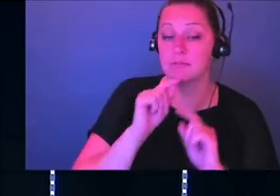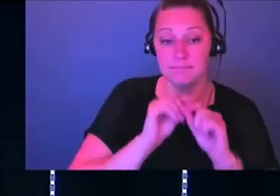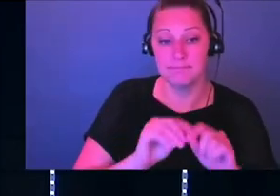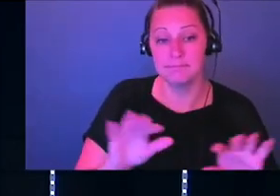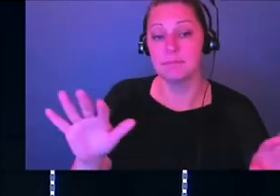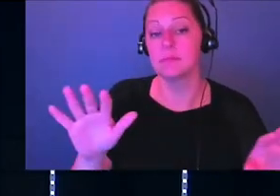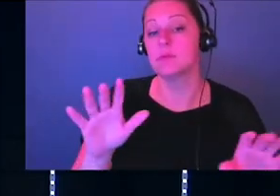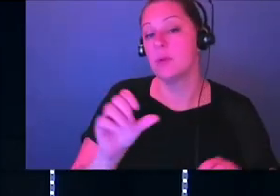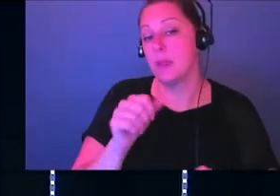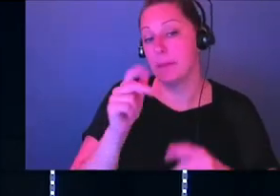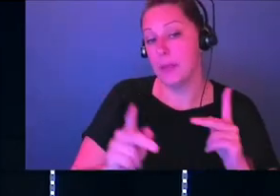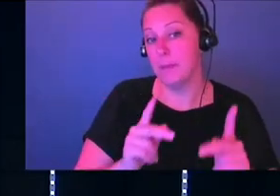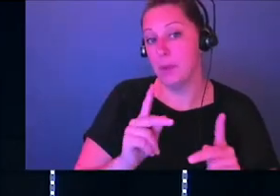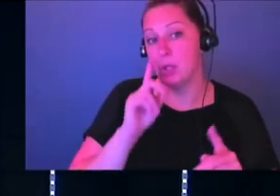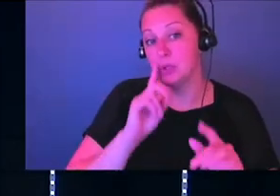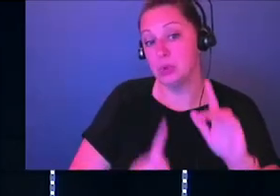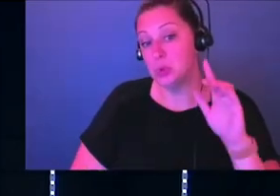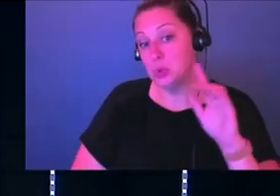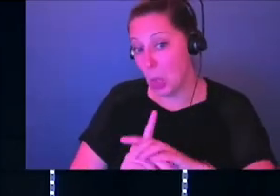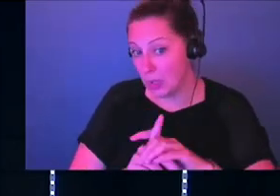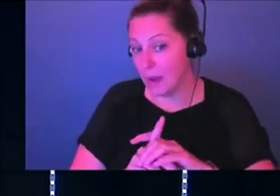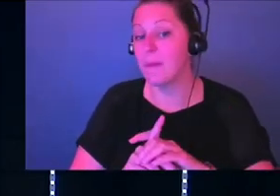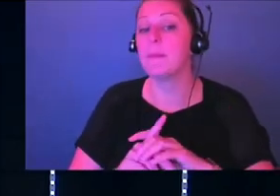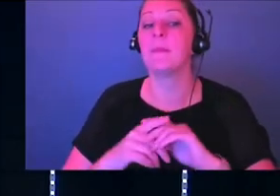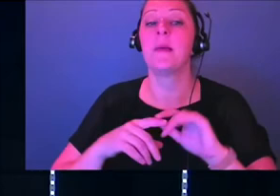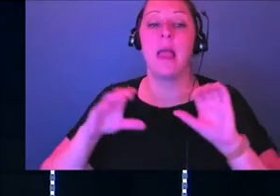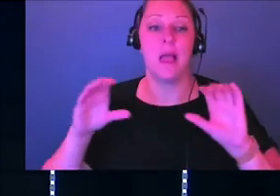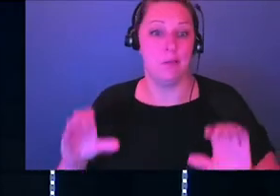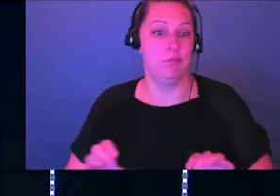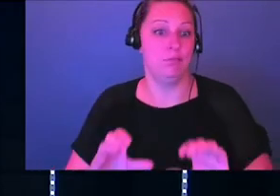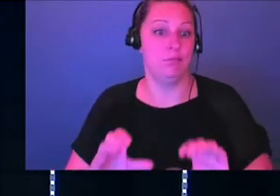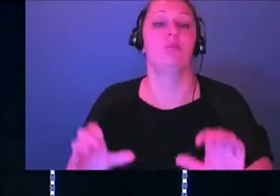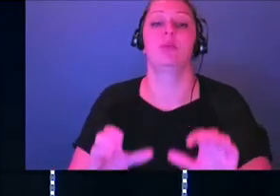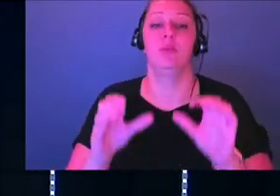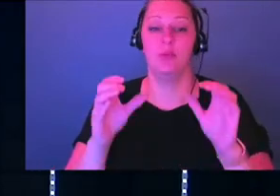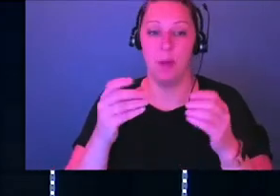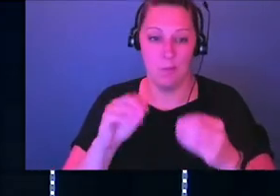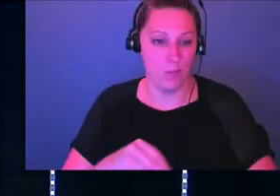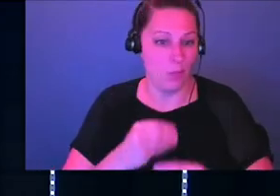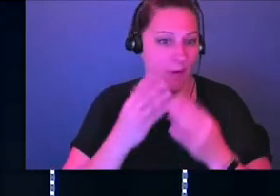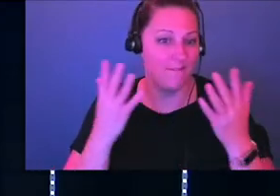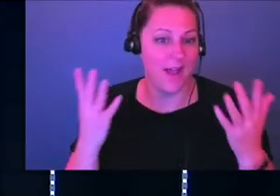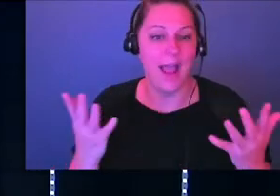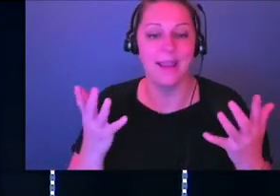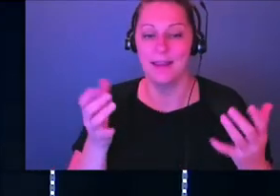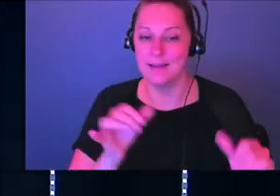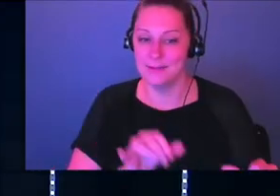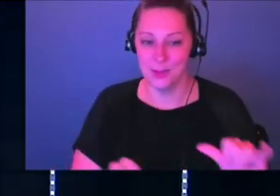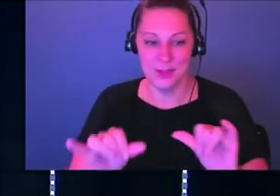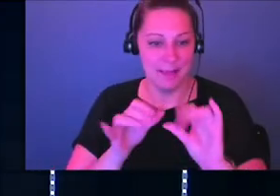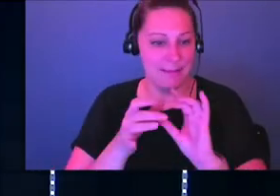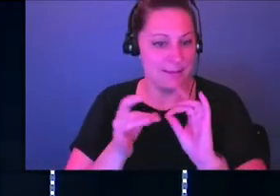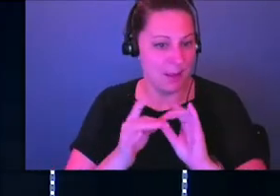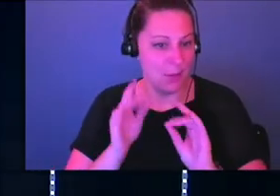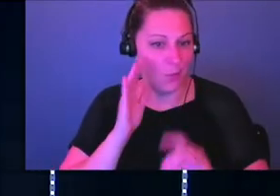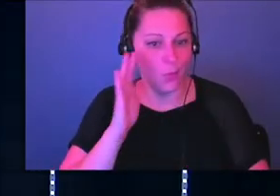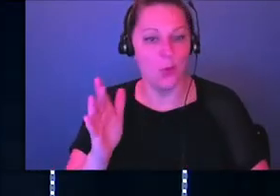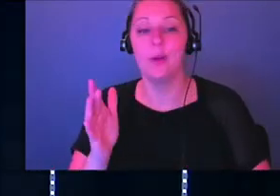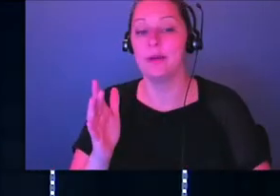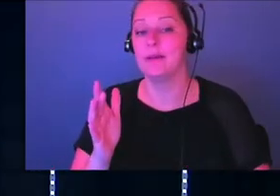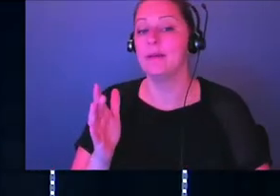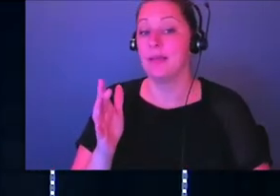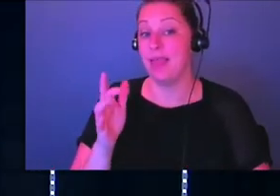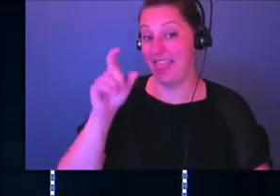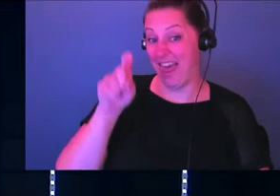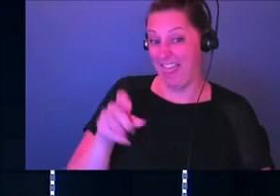moved. He showed up and he moved. He provided just like he said he would. He gave them the thing that they